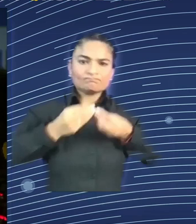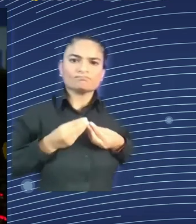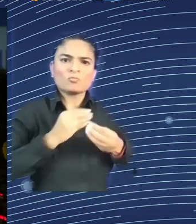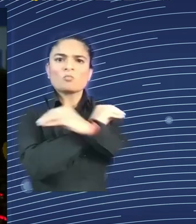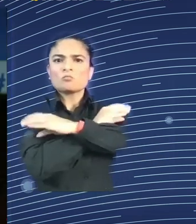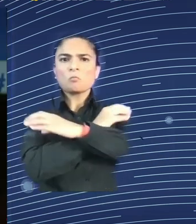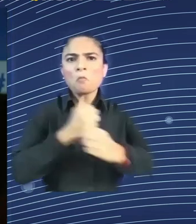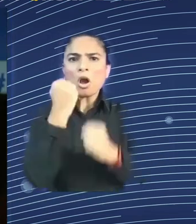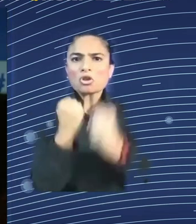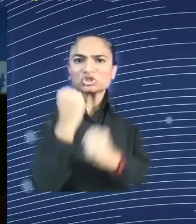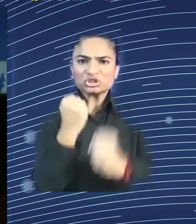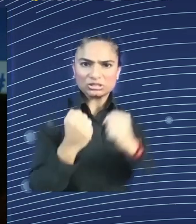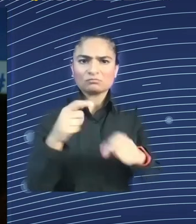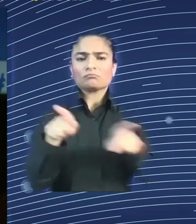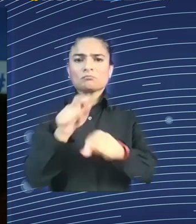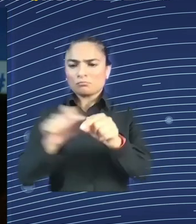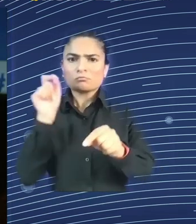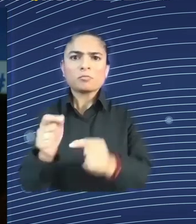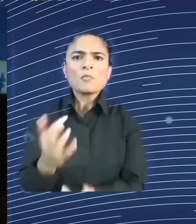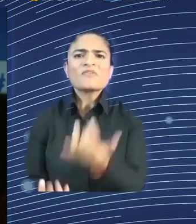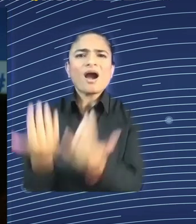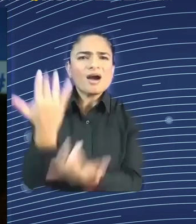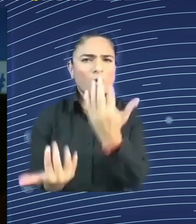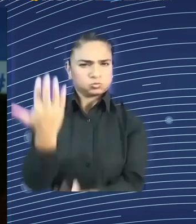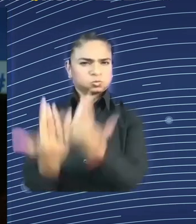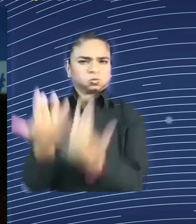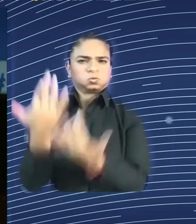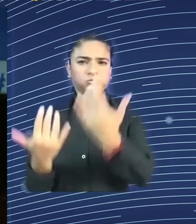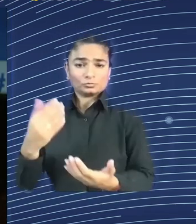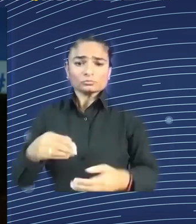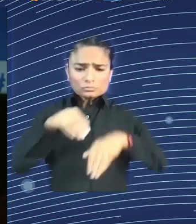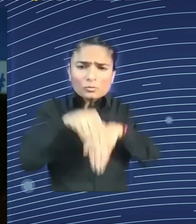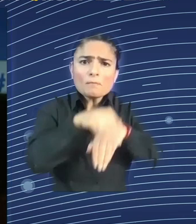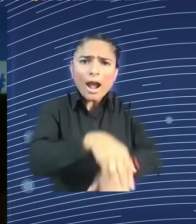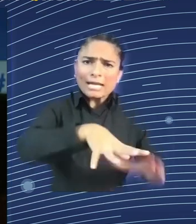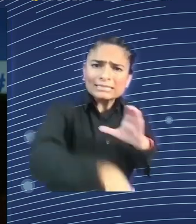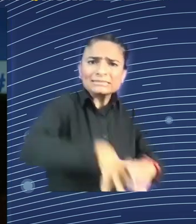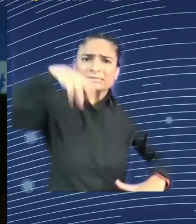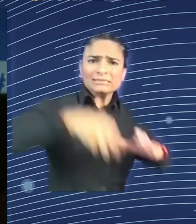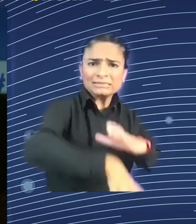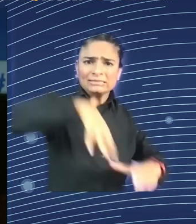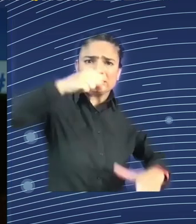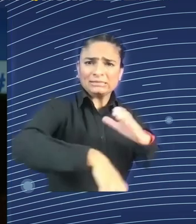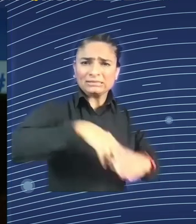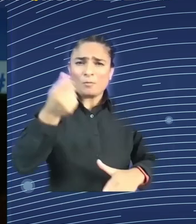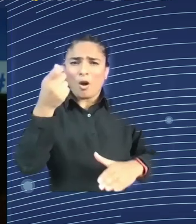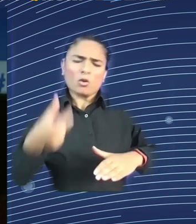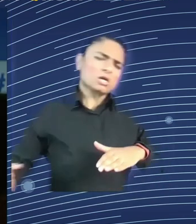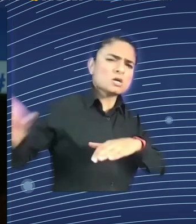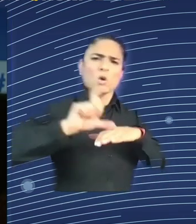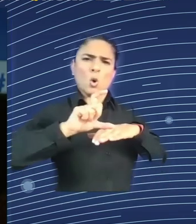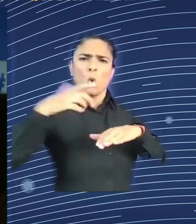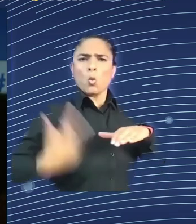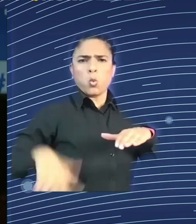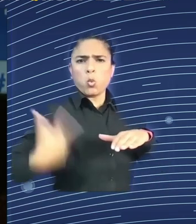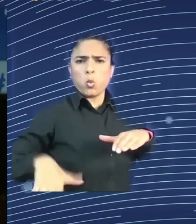that position. And, they went into general strikes and objected. The workers object when they lose their top. But, they can never reverse